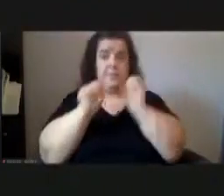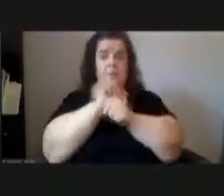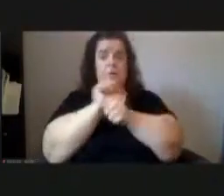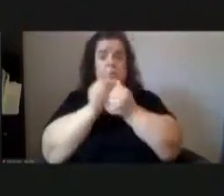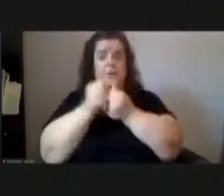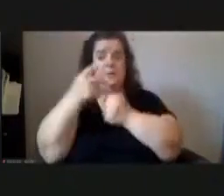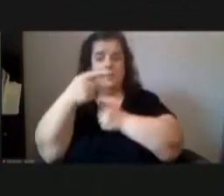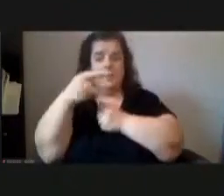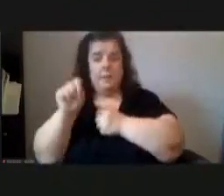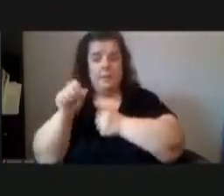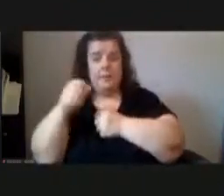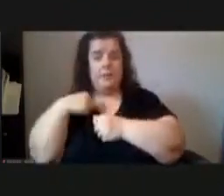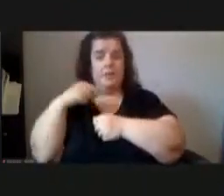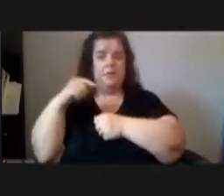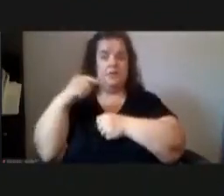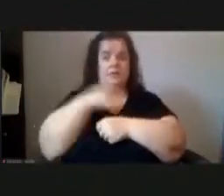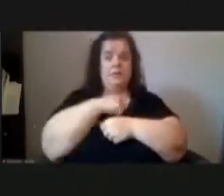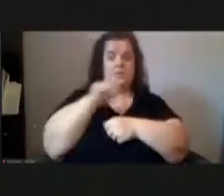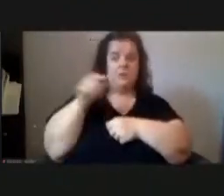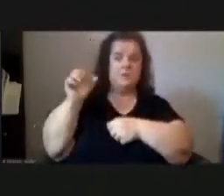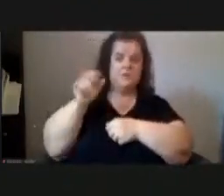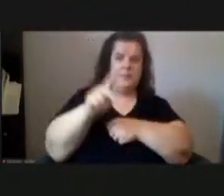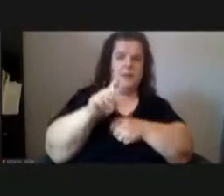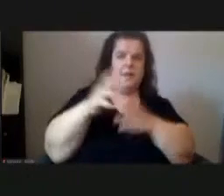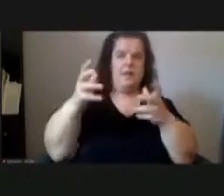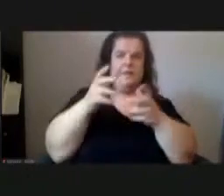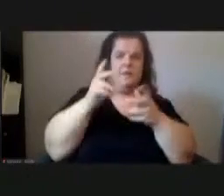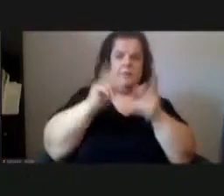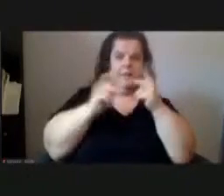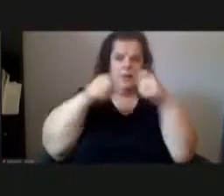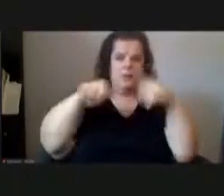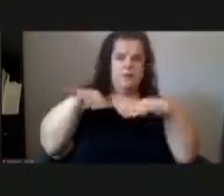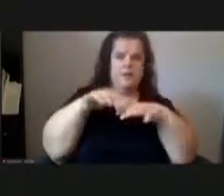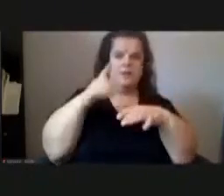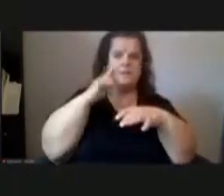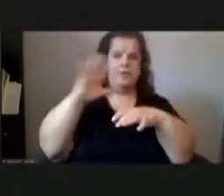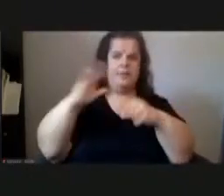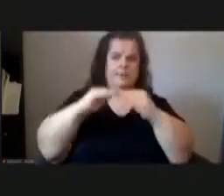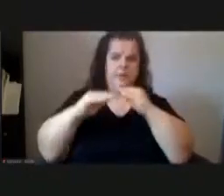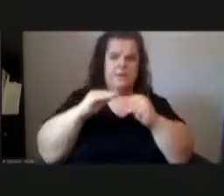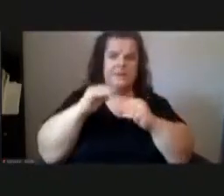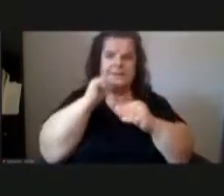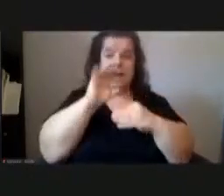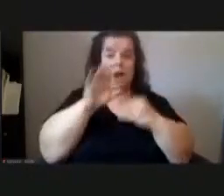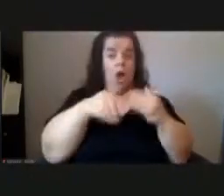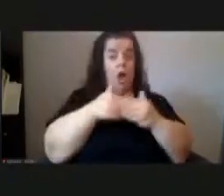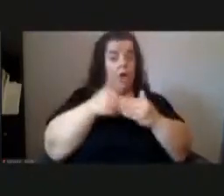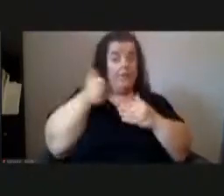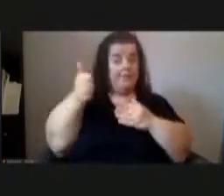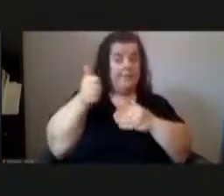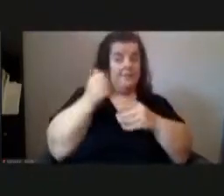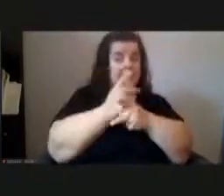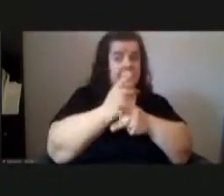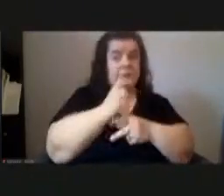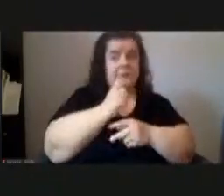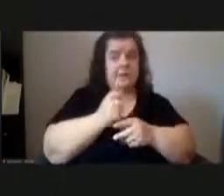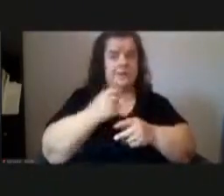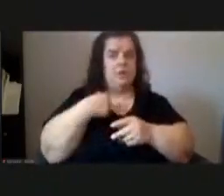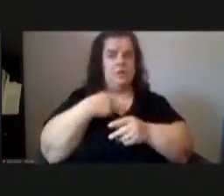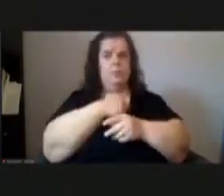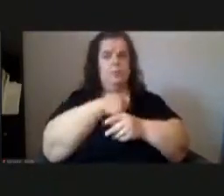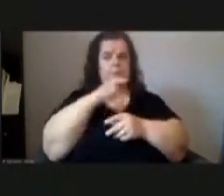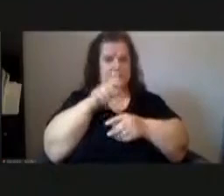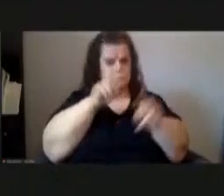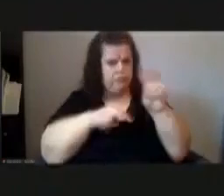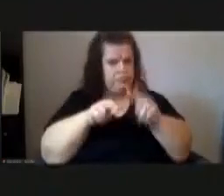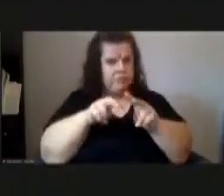we just gave back a lot of our playgrounds to pittsburgh public schools to maintain and not all of them are being maintained and so we may want to revisit